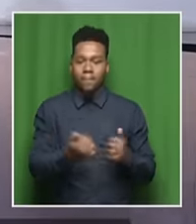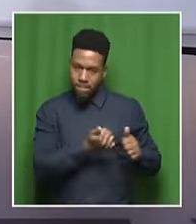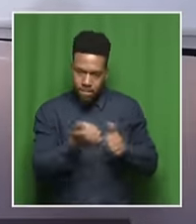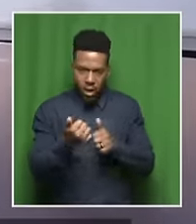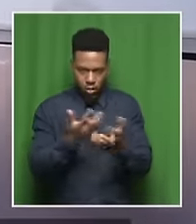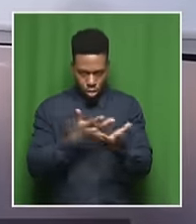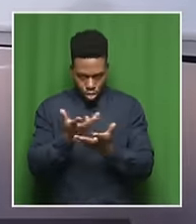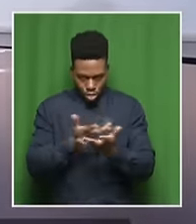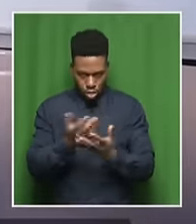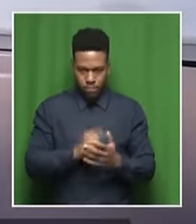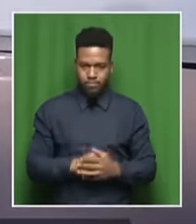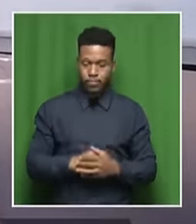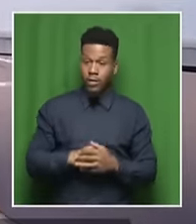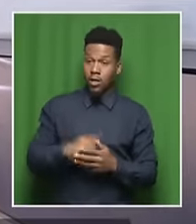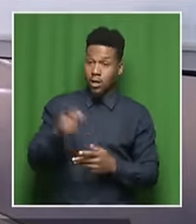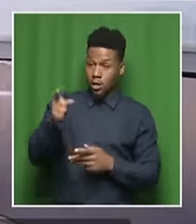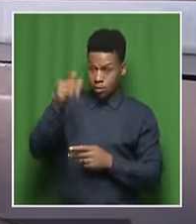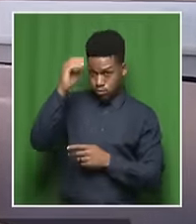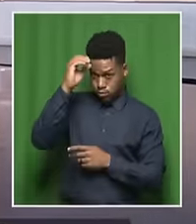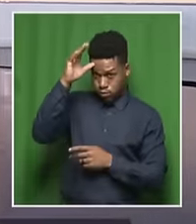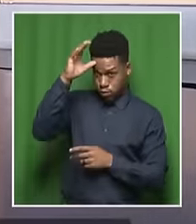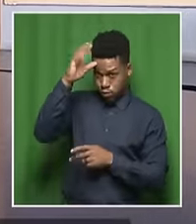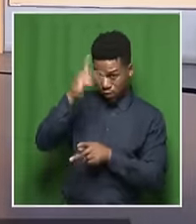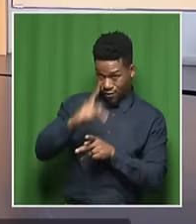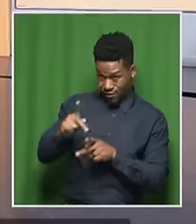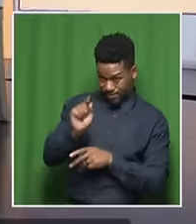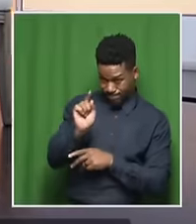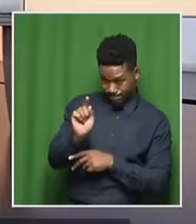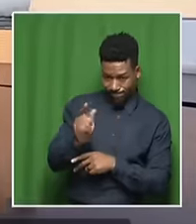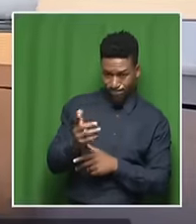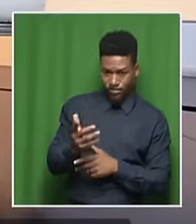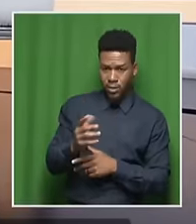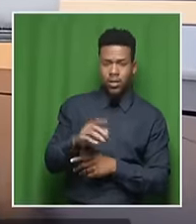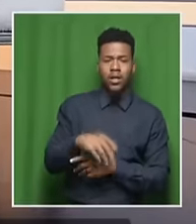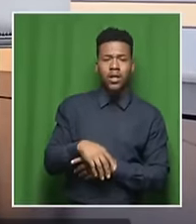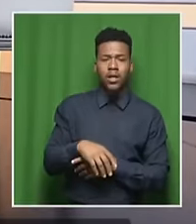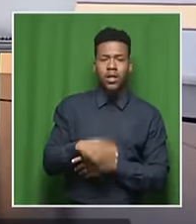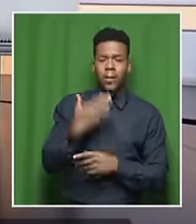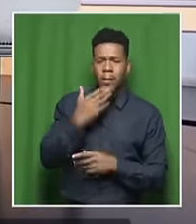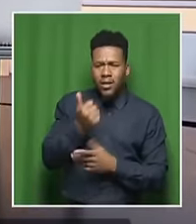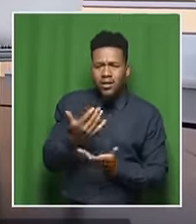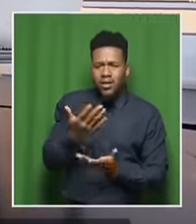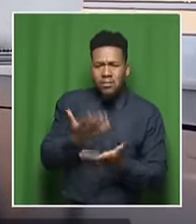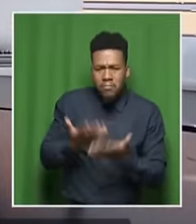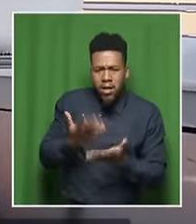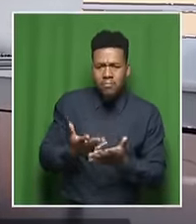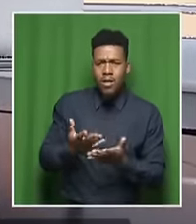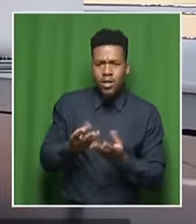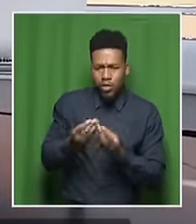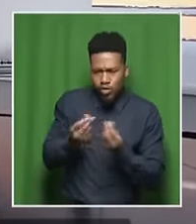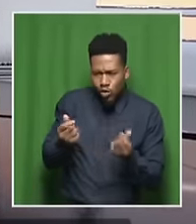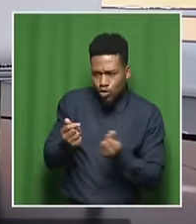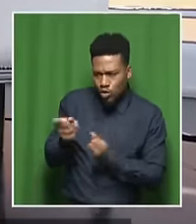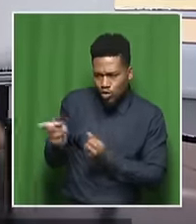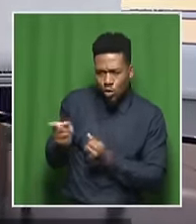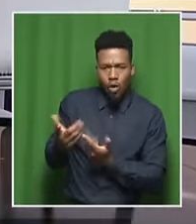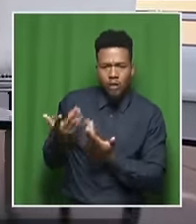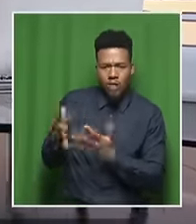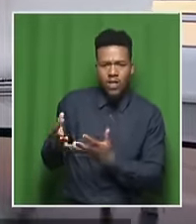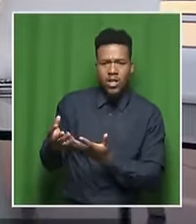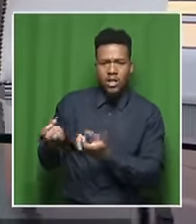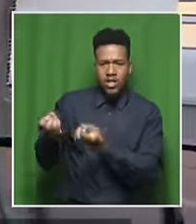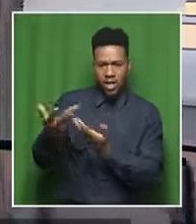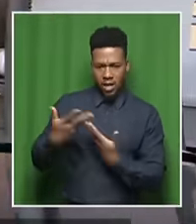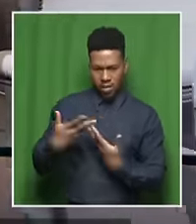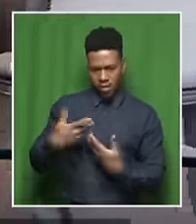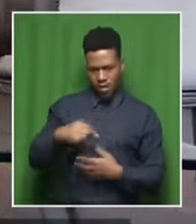Professor Anja Duplessis, I'm going to begin with you to perhaps talk to a solution that we did hear from Komota, talking